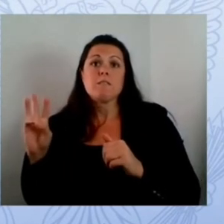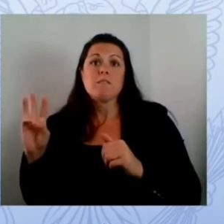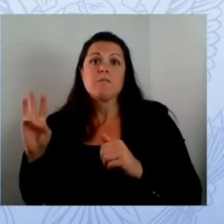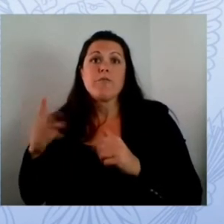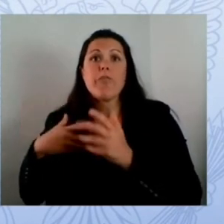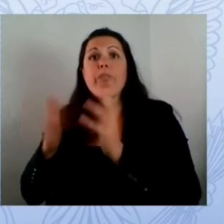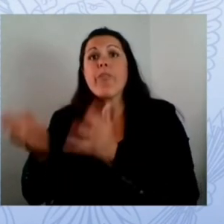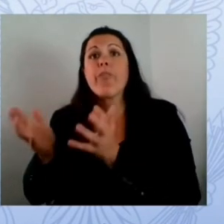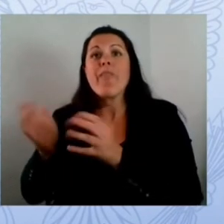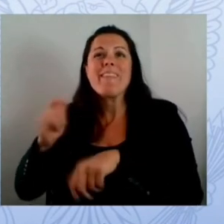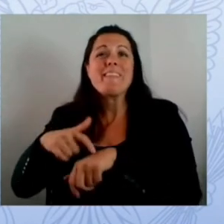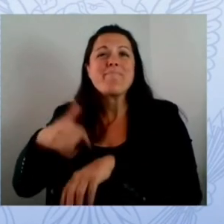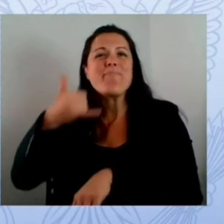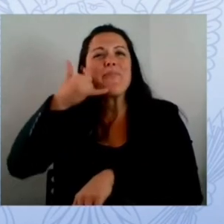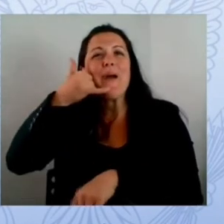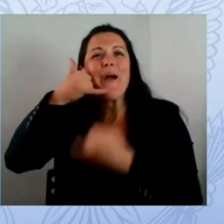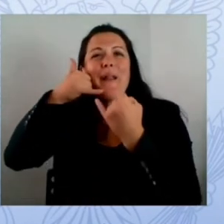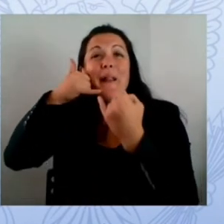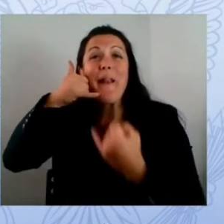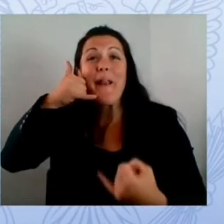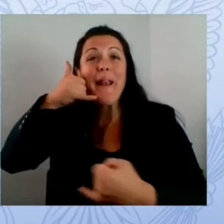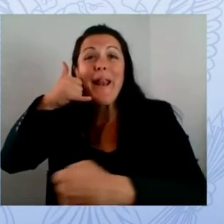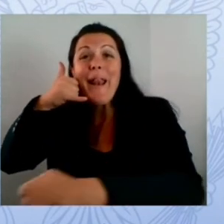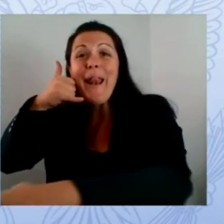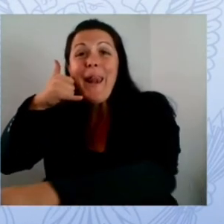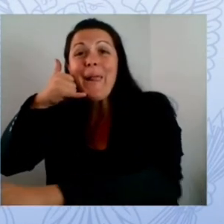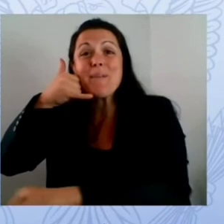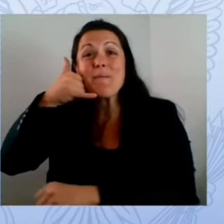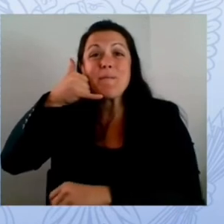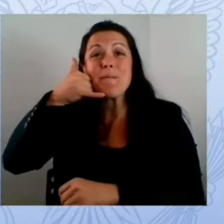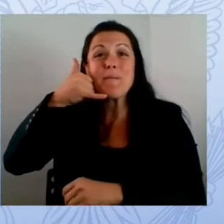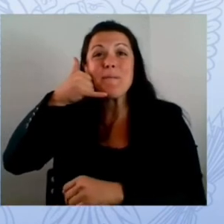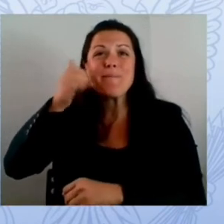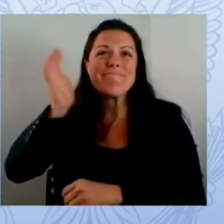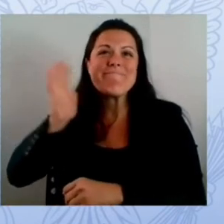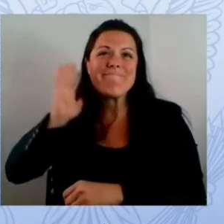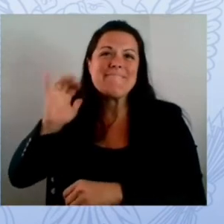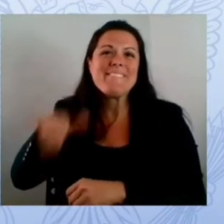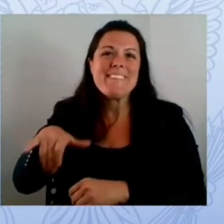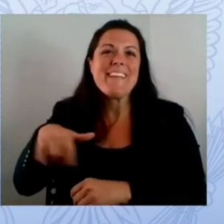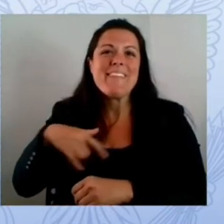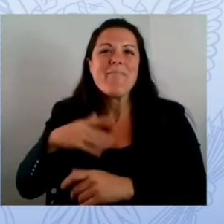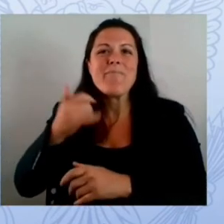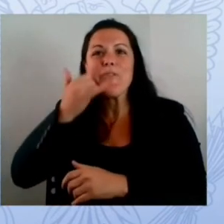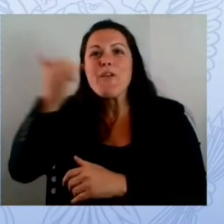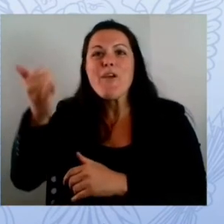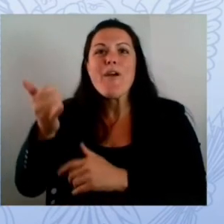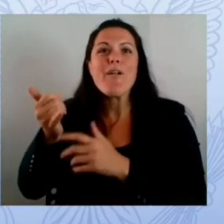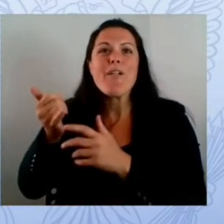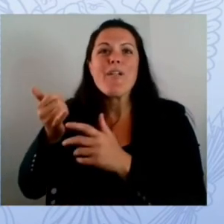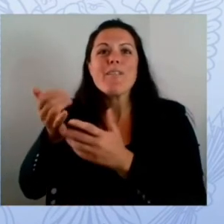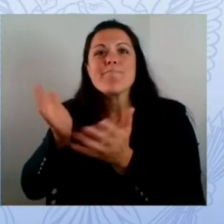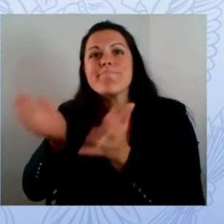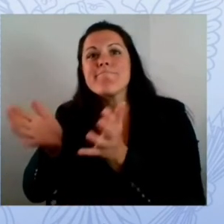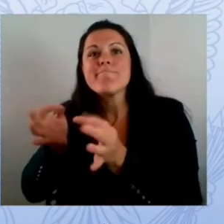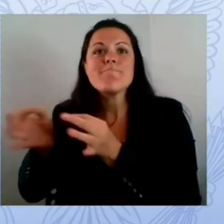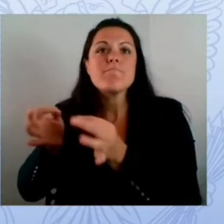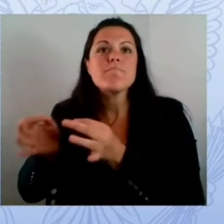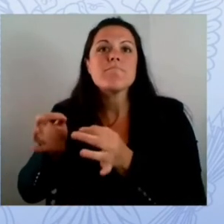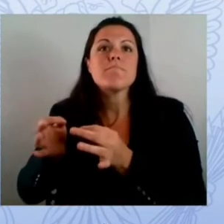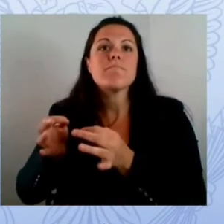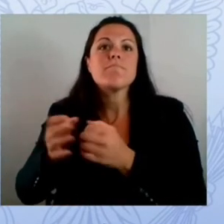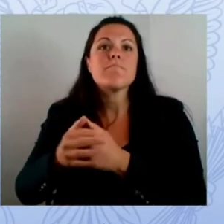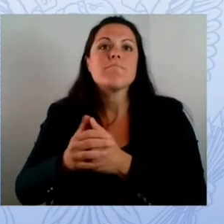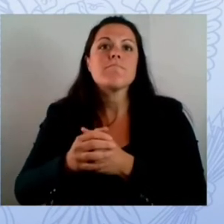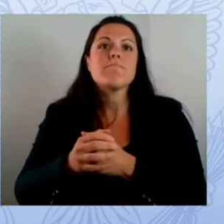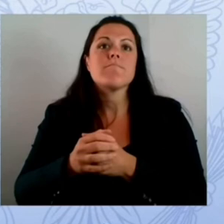but back in 96 congress had the foresight to test the fcc with what's with developing what became known as the e-rate program